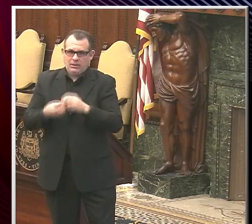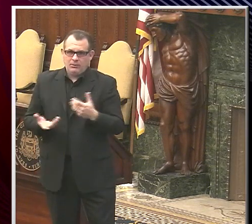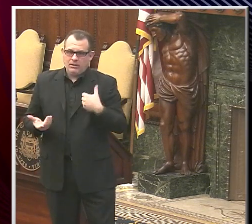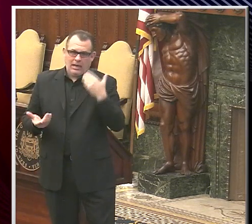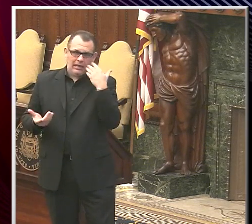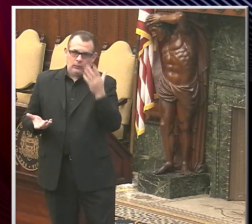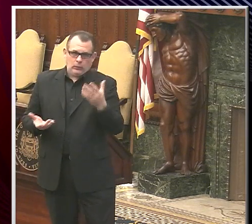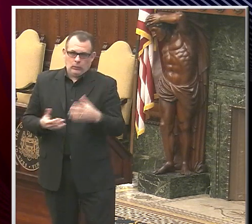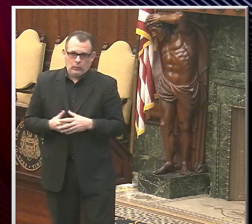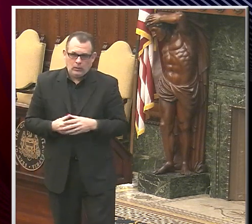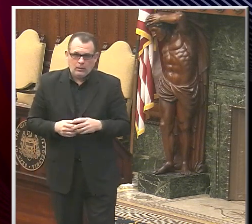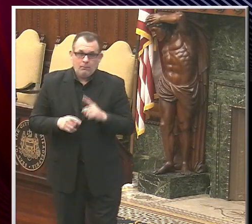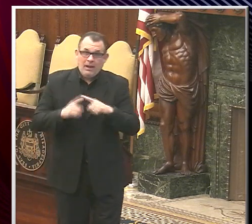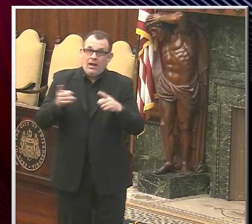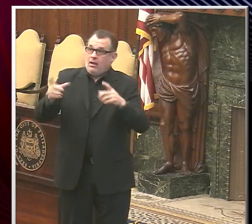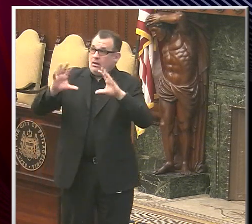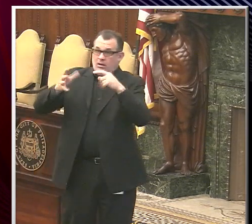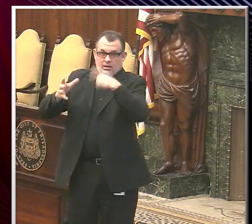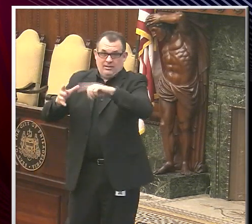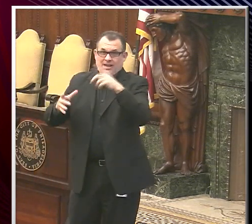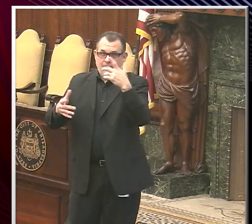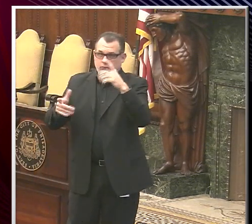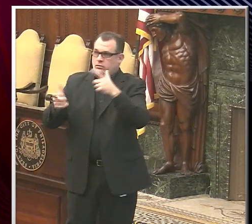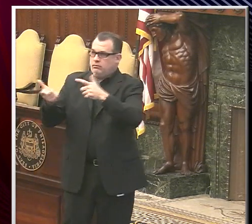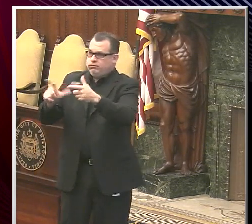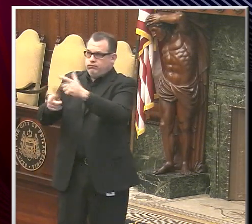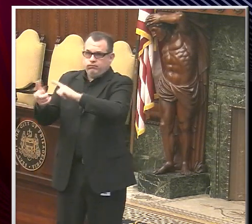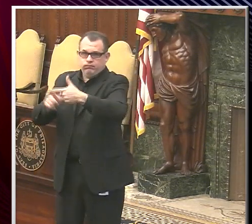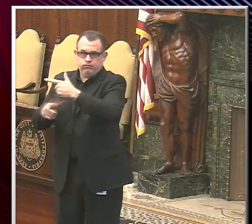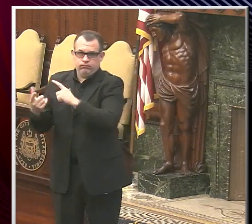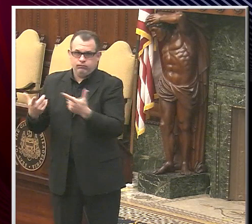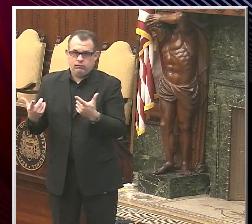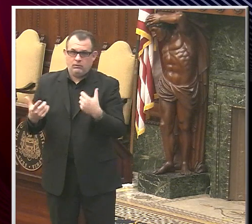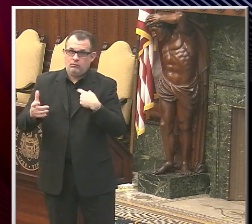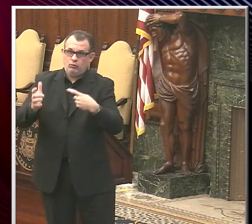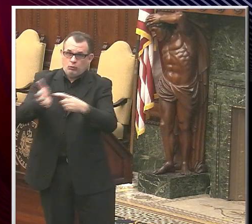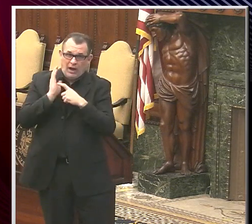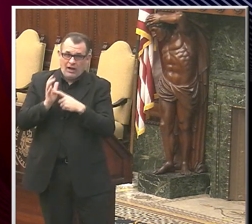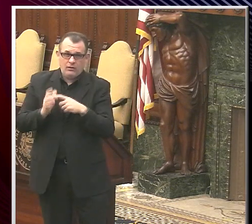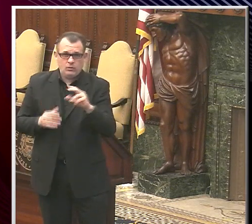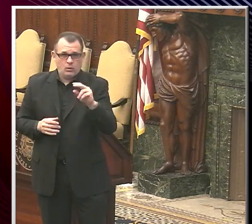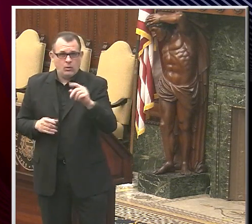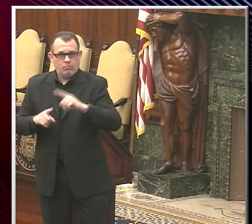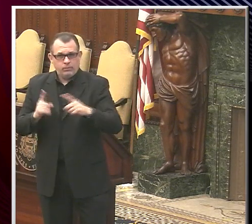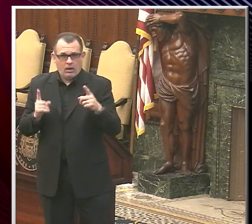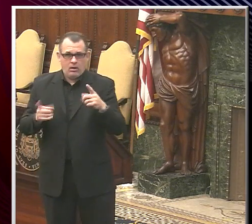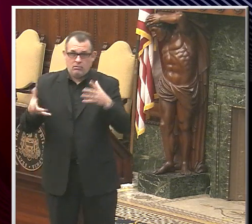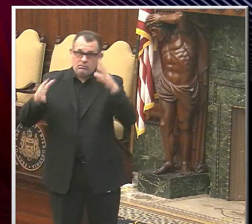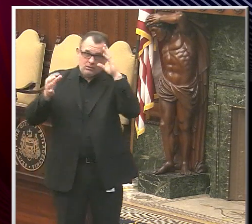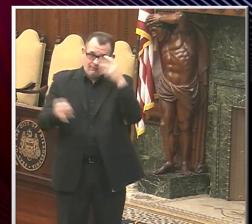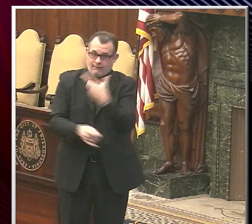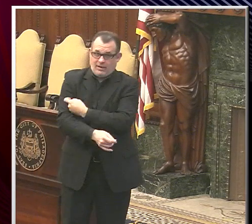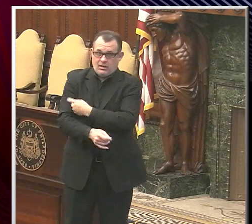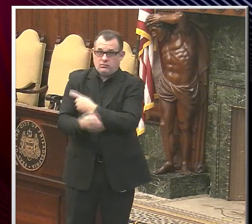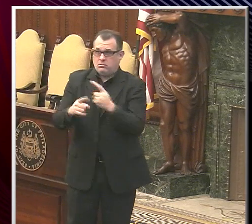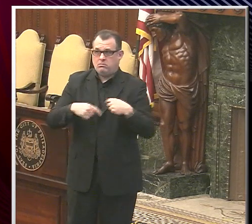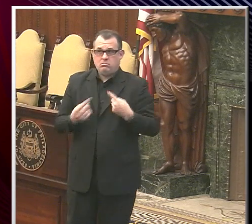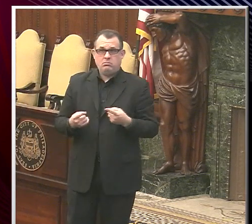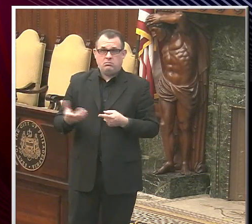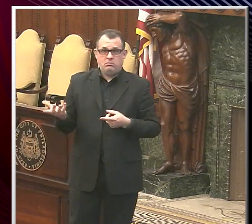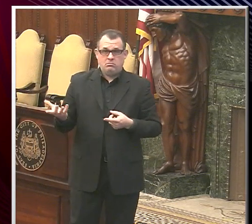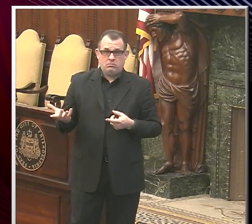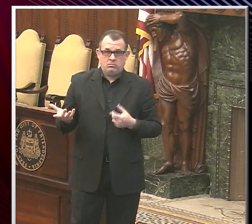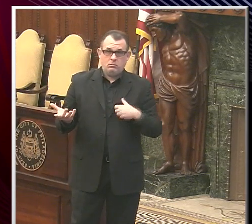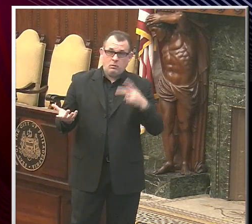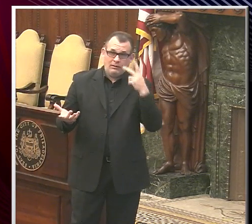force are agreeing to be vaccinated. No one's being required to be vaccinated, but they're definitely being vaccinated. Okay. So you've seen a